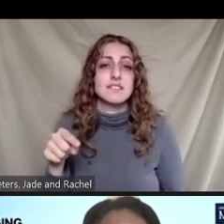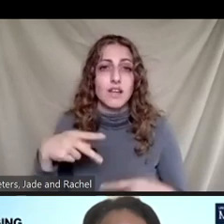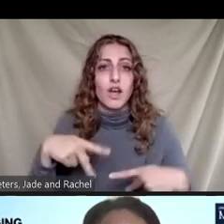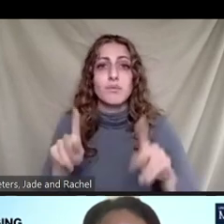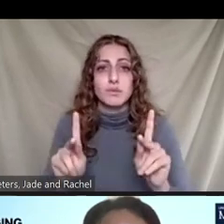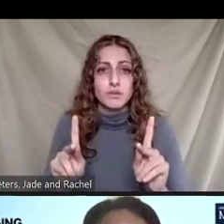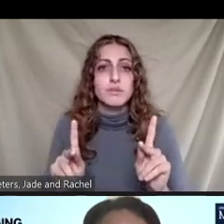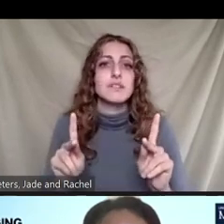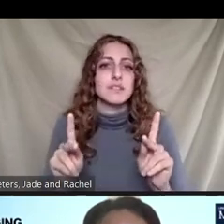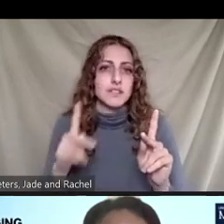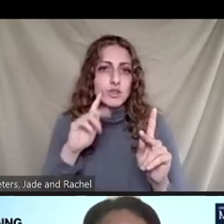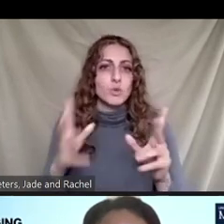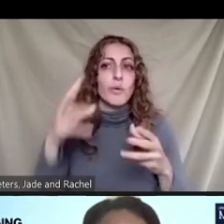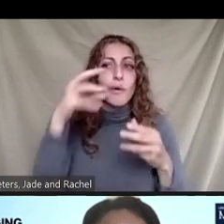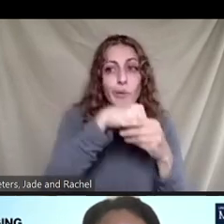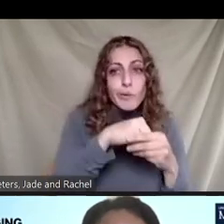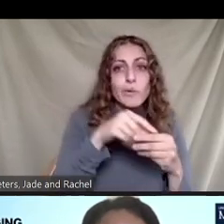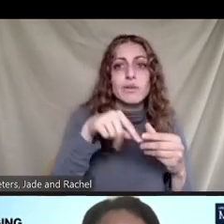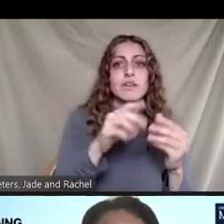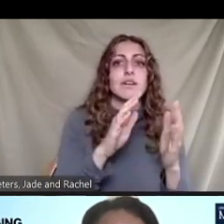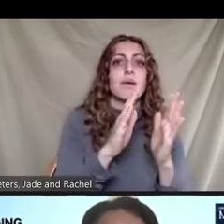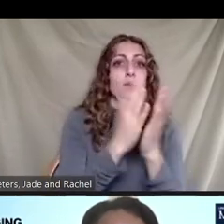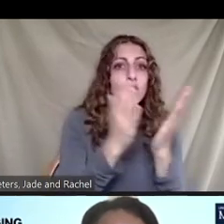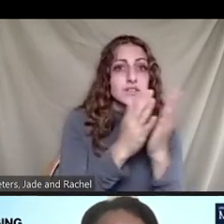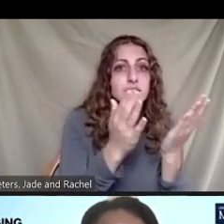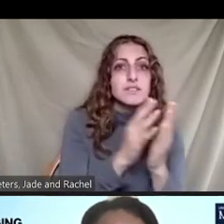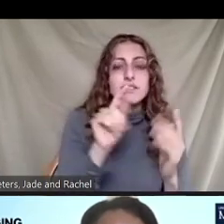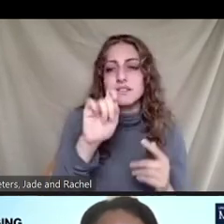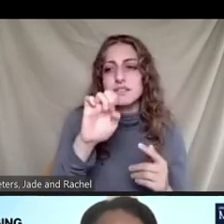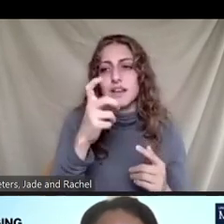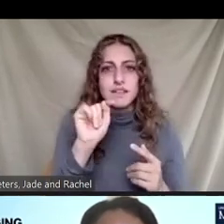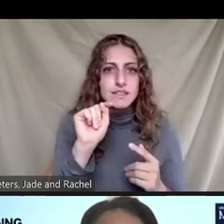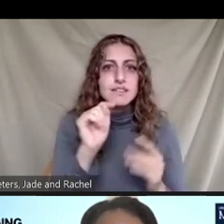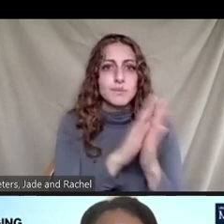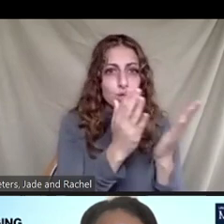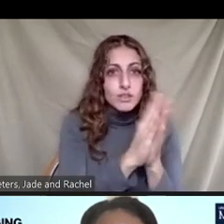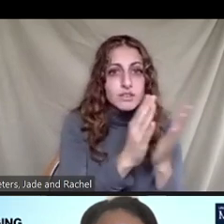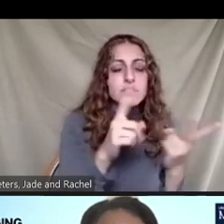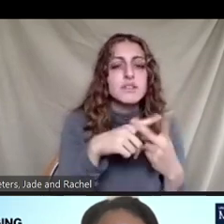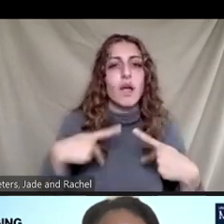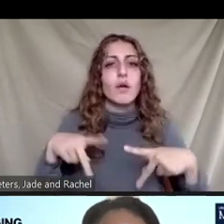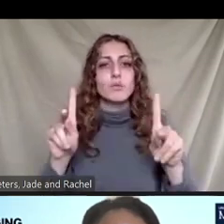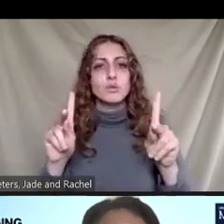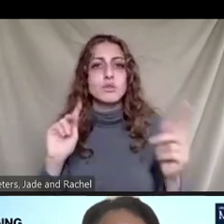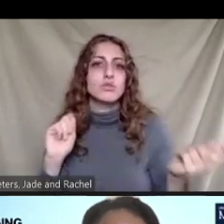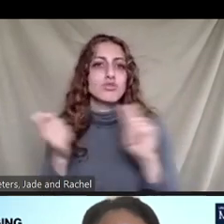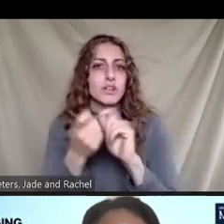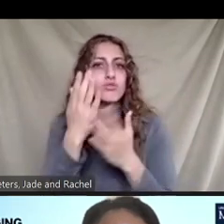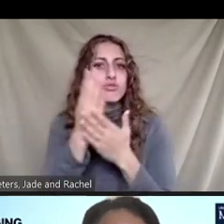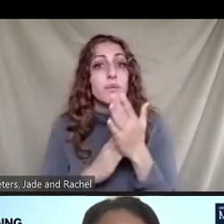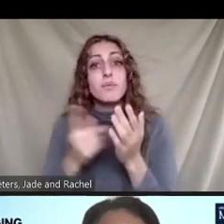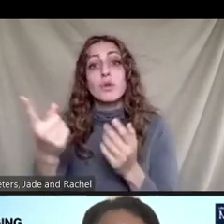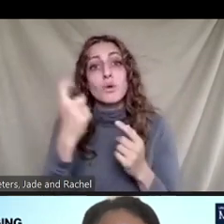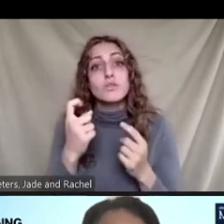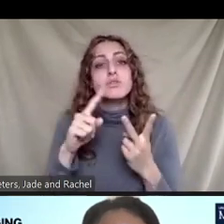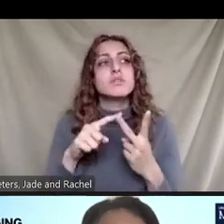textbooks. There's opportunity to change some of the questions around calls for proposals